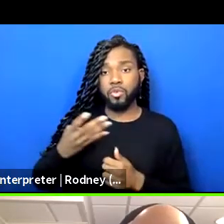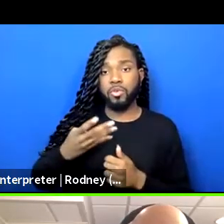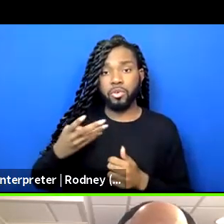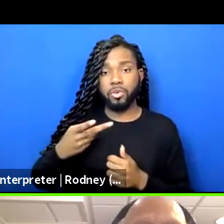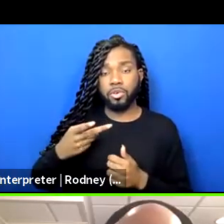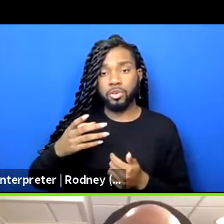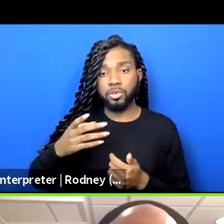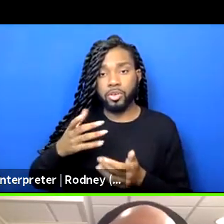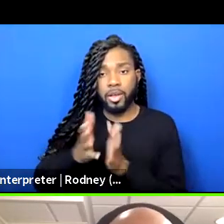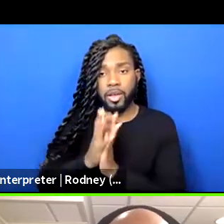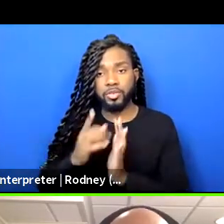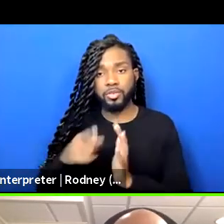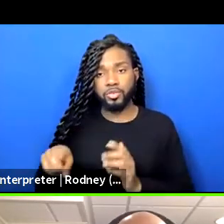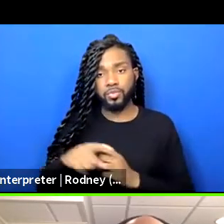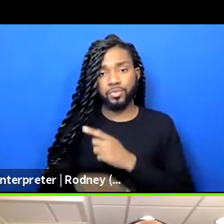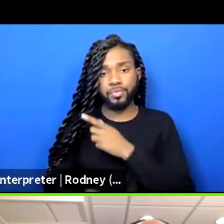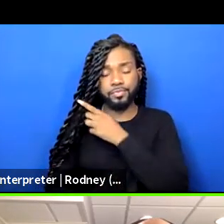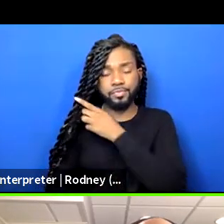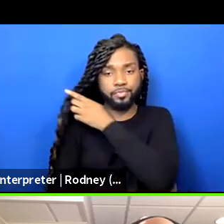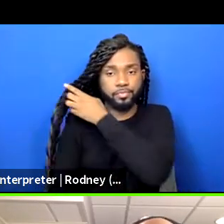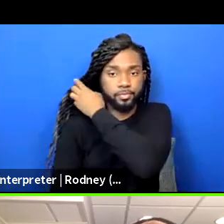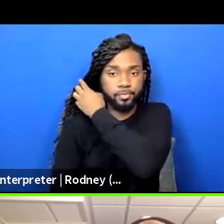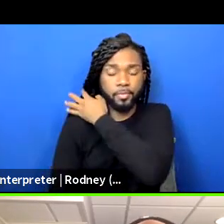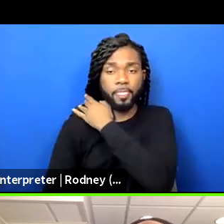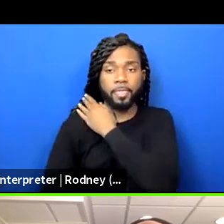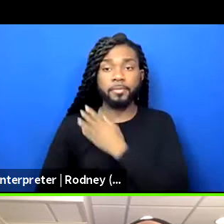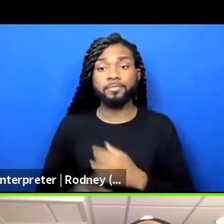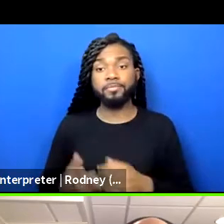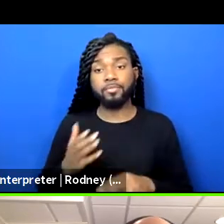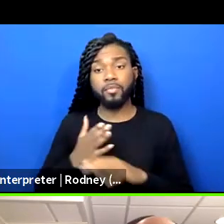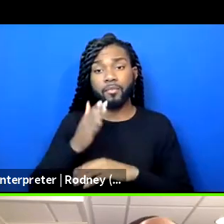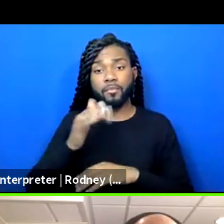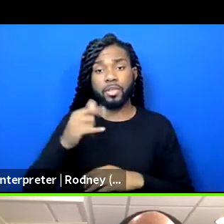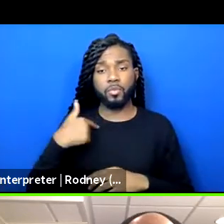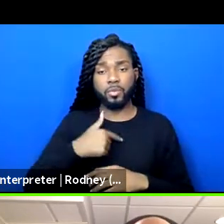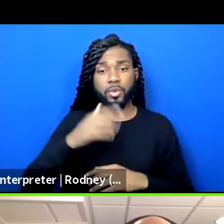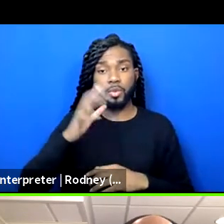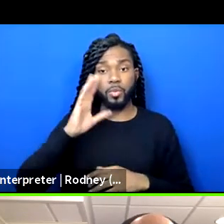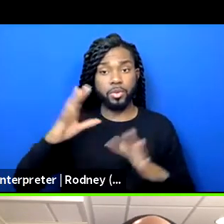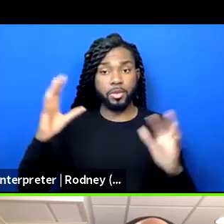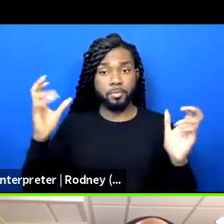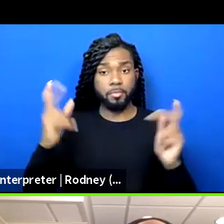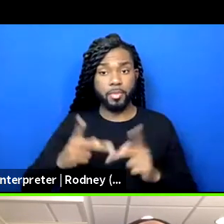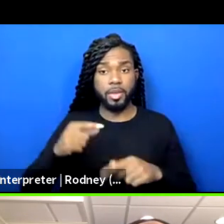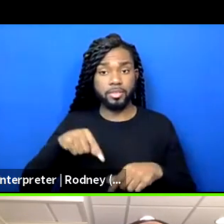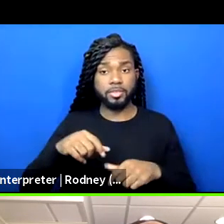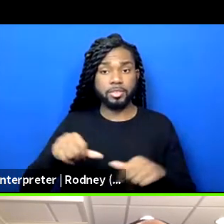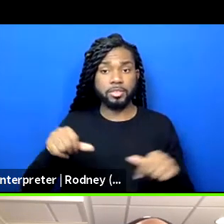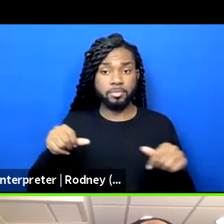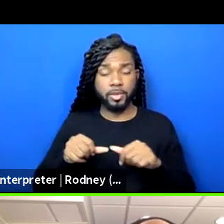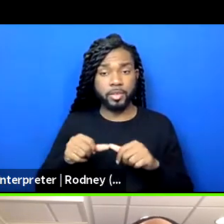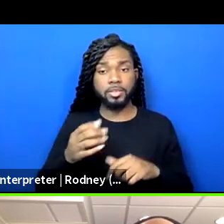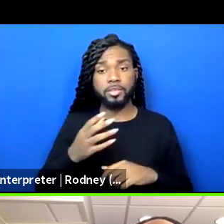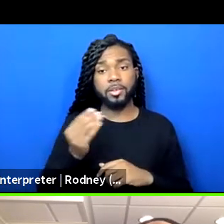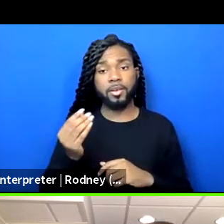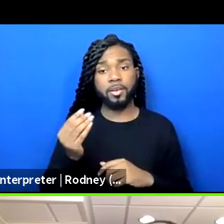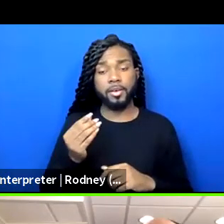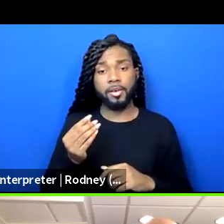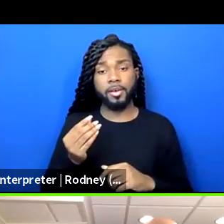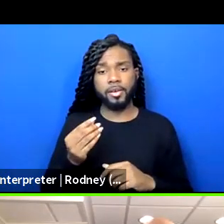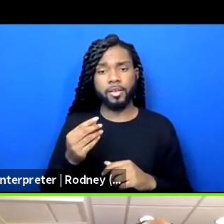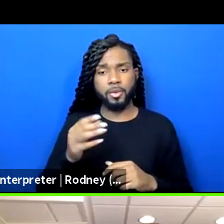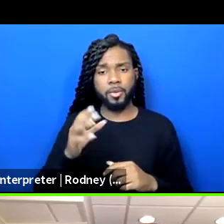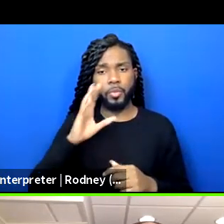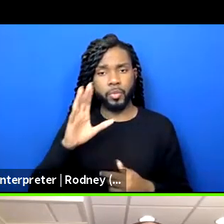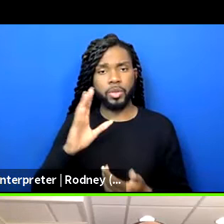are asking of you all. After that, we will come back to the space and take